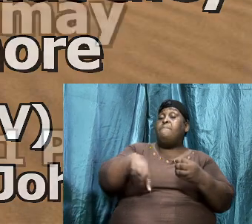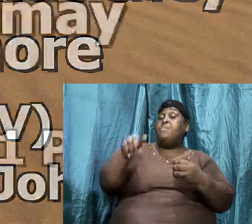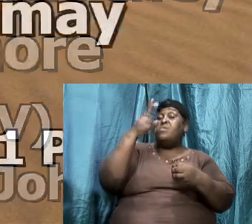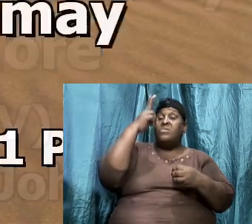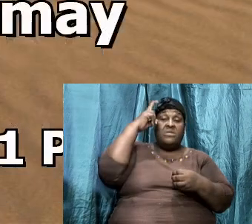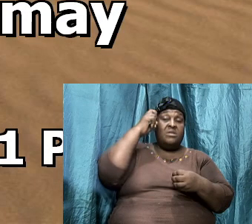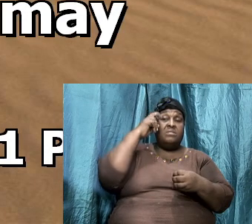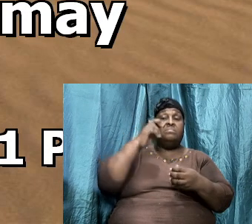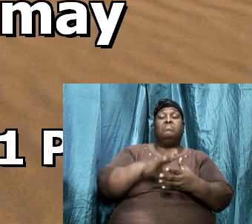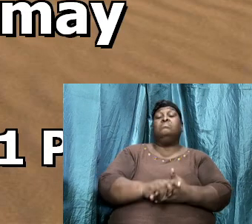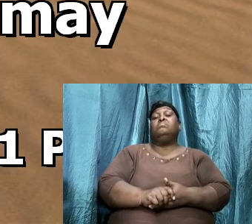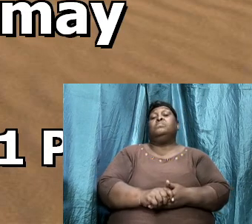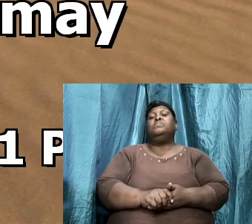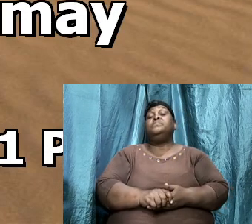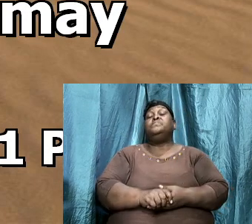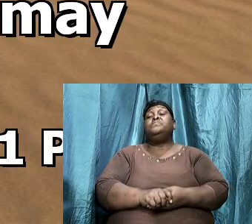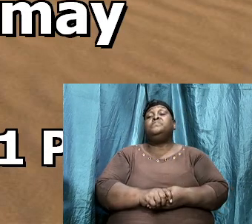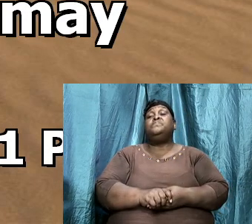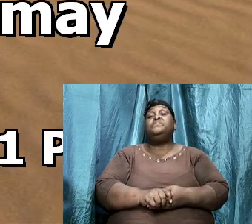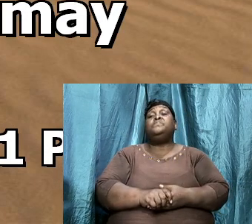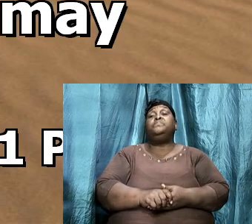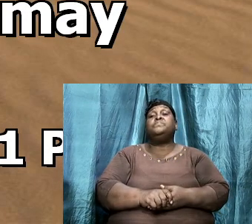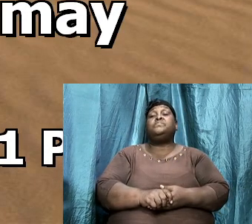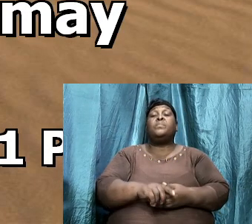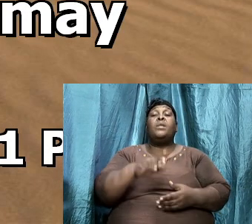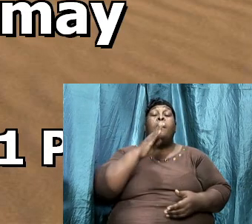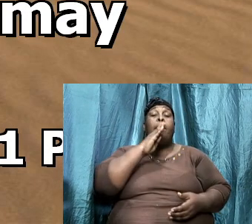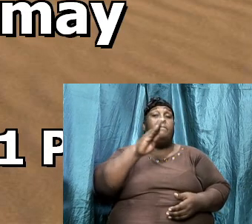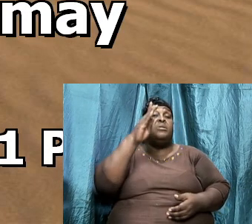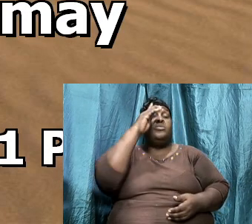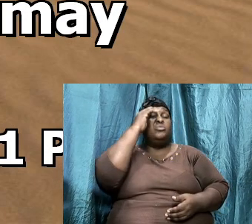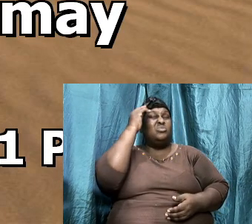verses 8 also, he says, Be sober.